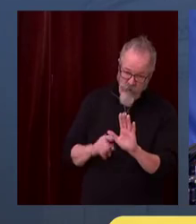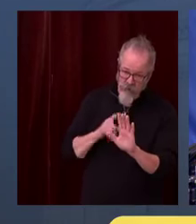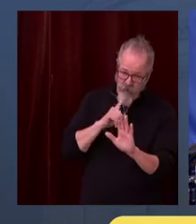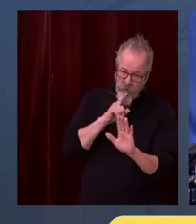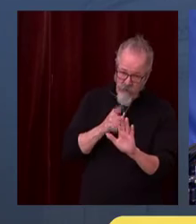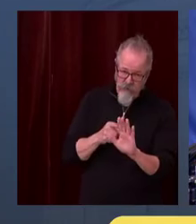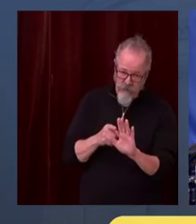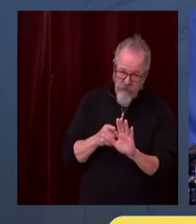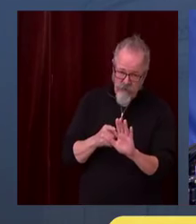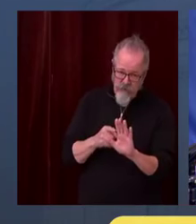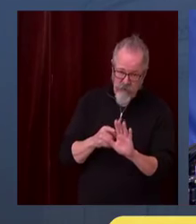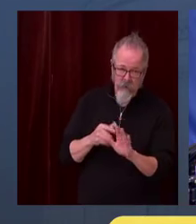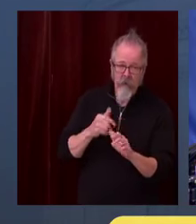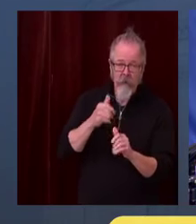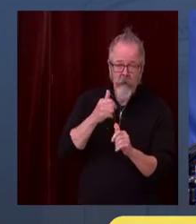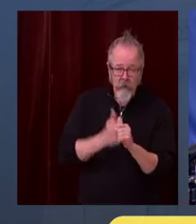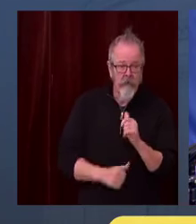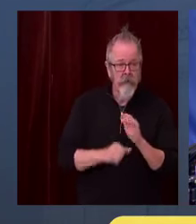this problem.